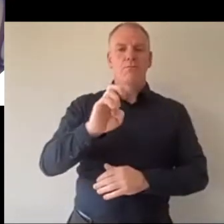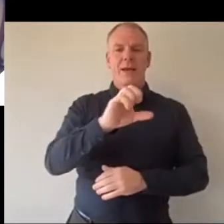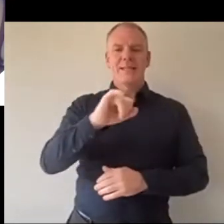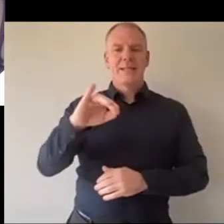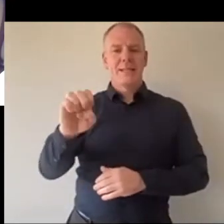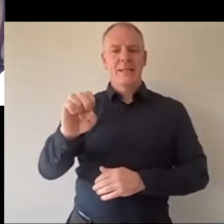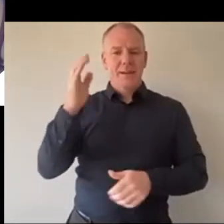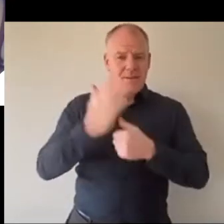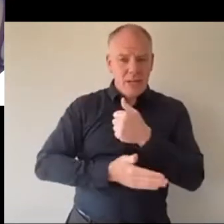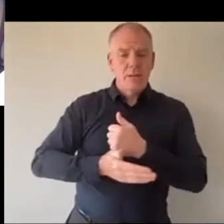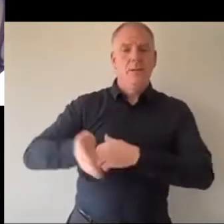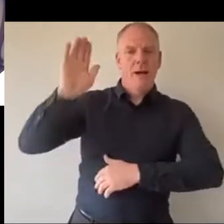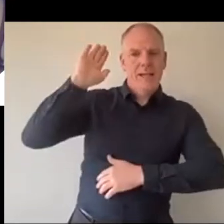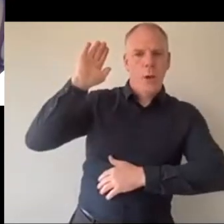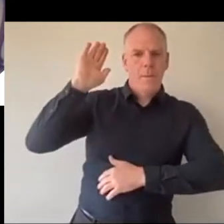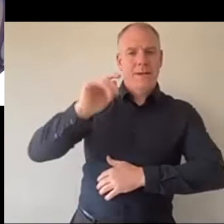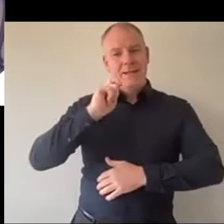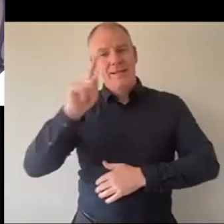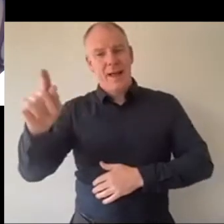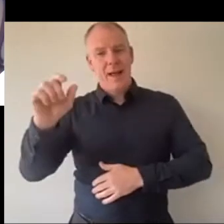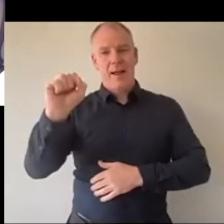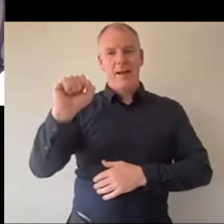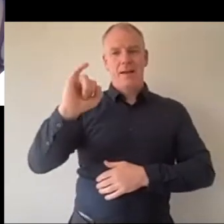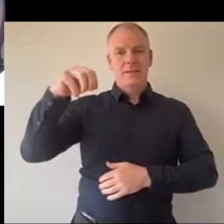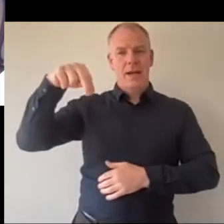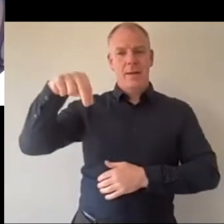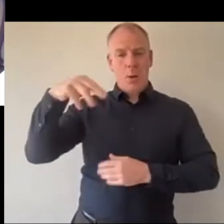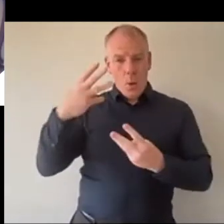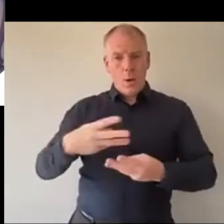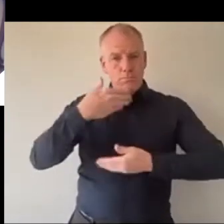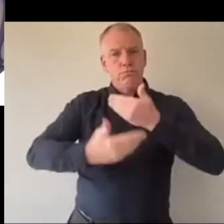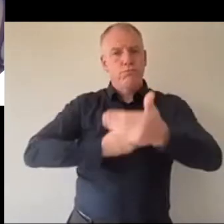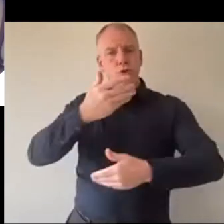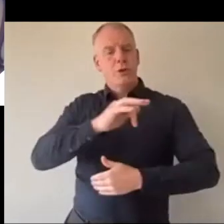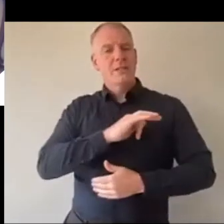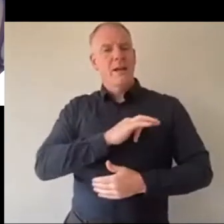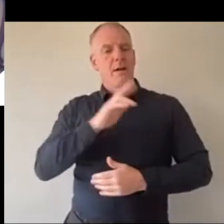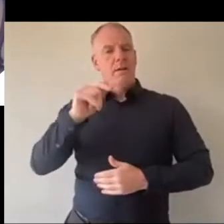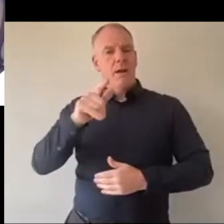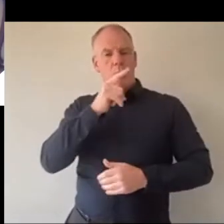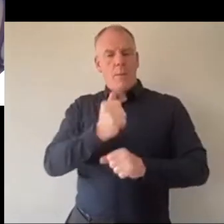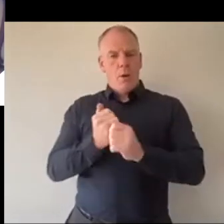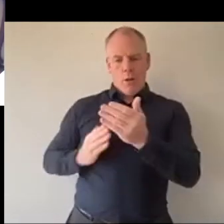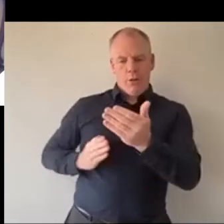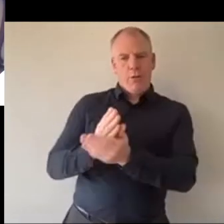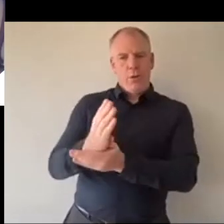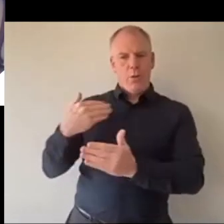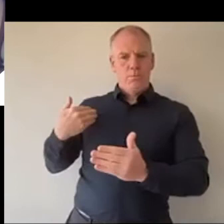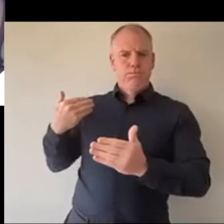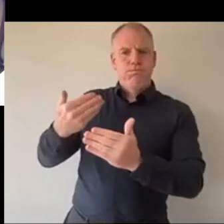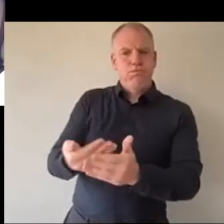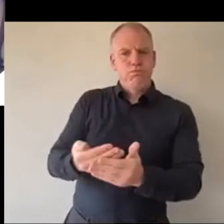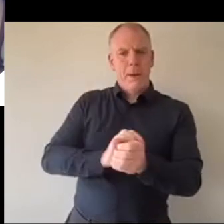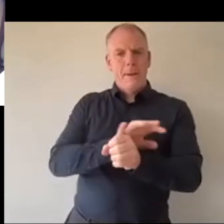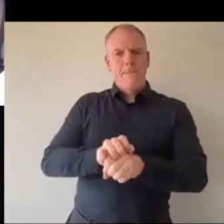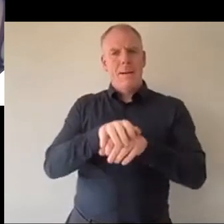to let Simon know that you would like to contribute and maybe talk about how yourselves have gone through the pandemic and how you